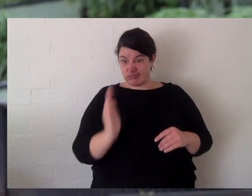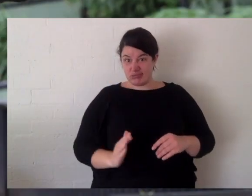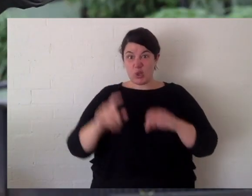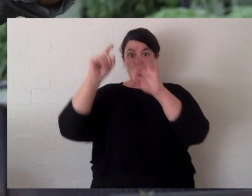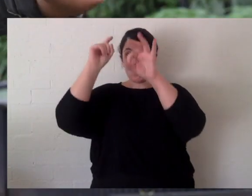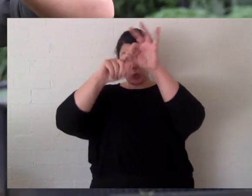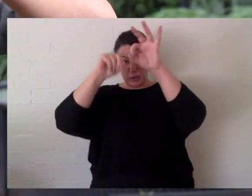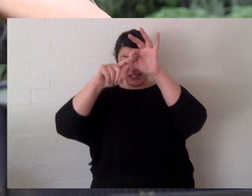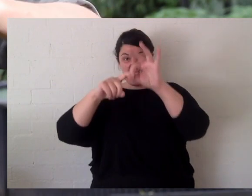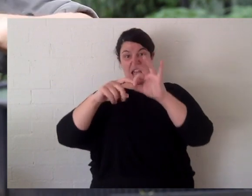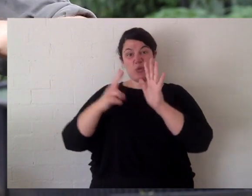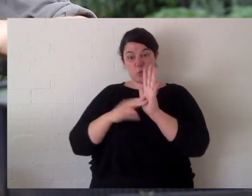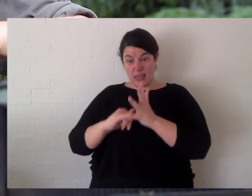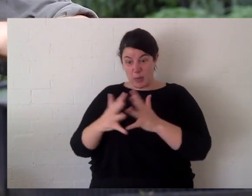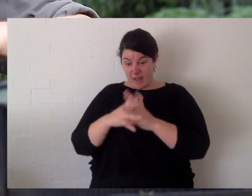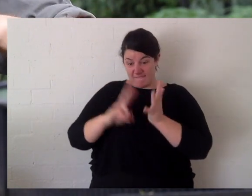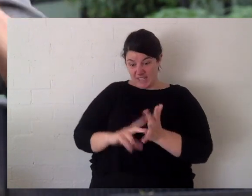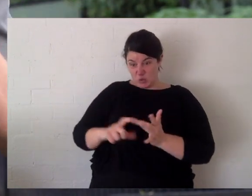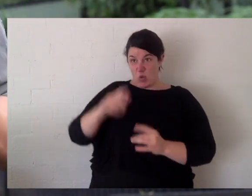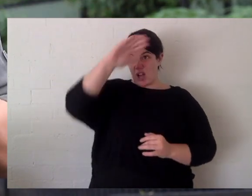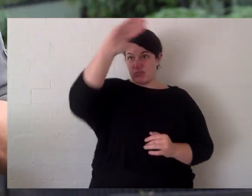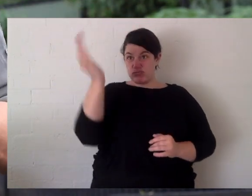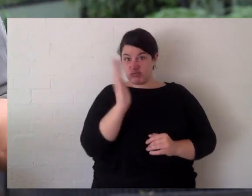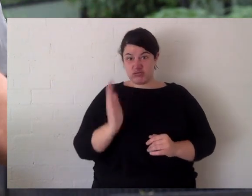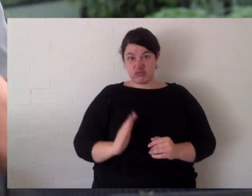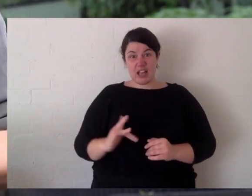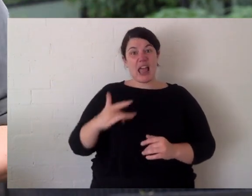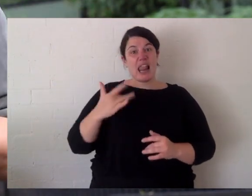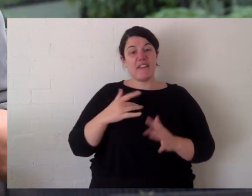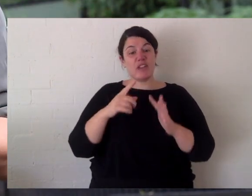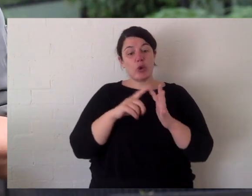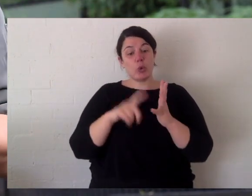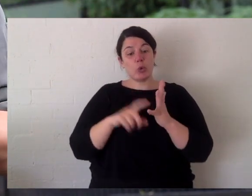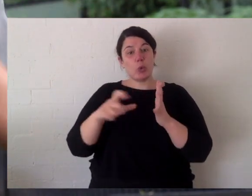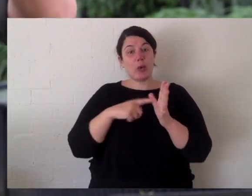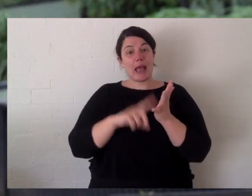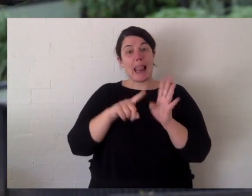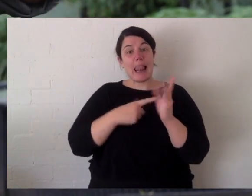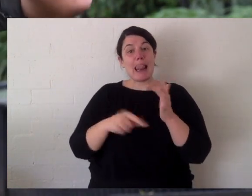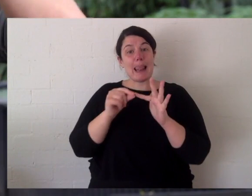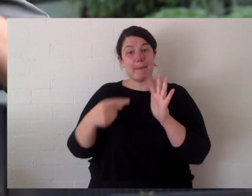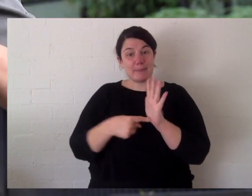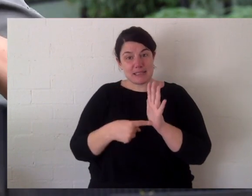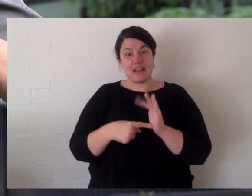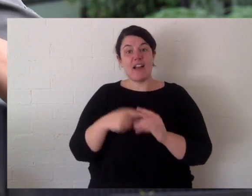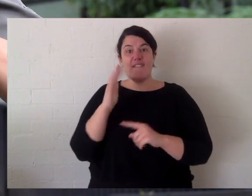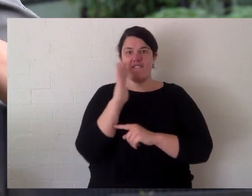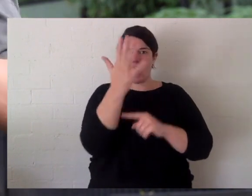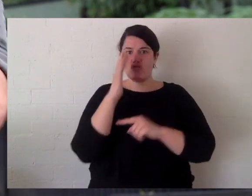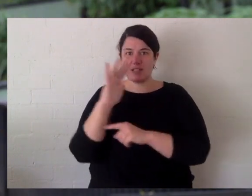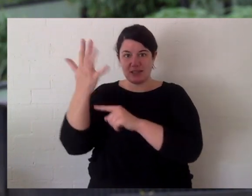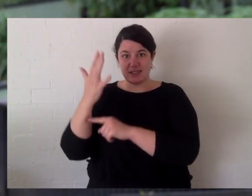Queensland all the way down to Victoria. They live in the eucalypt forests along the Great Dividing Range